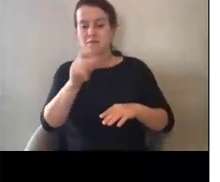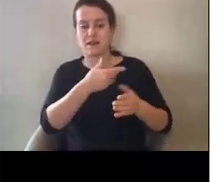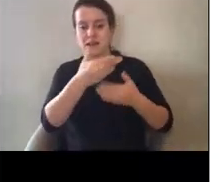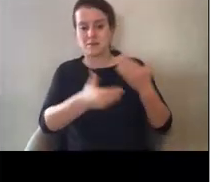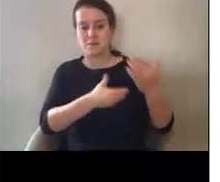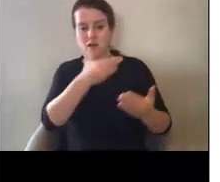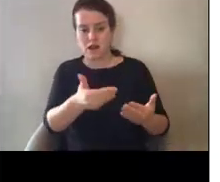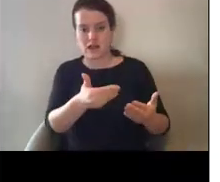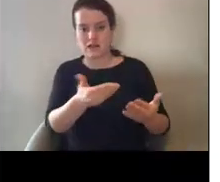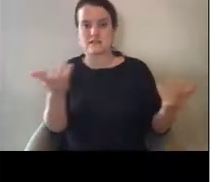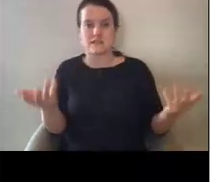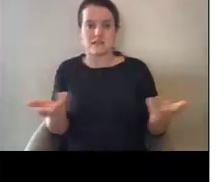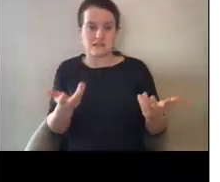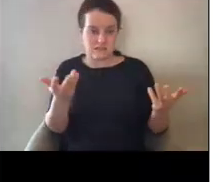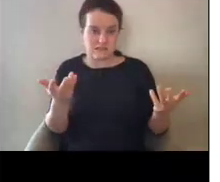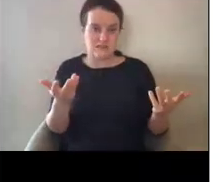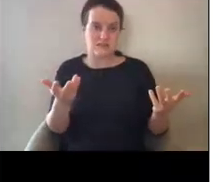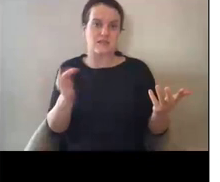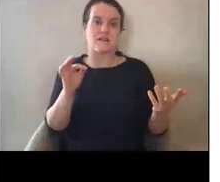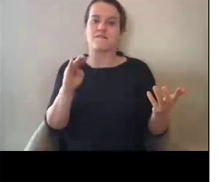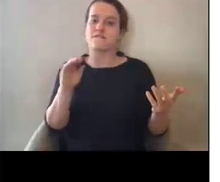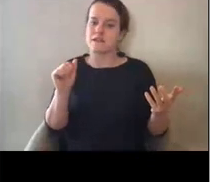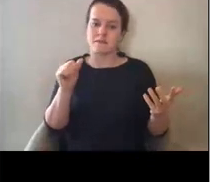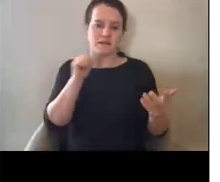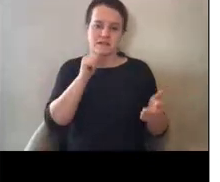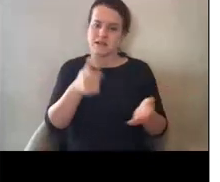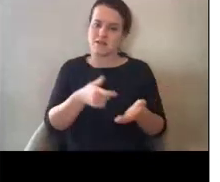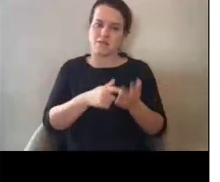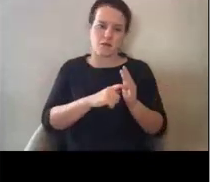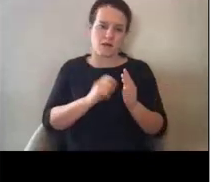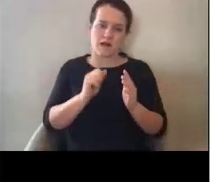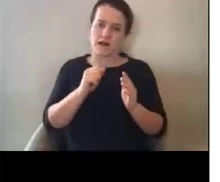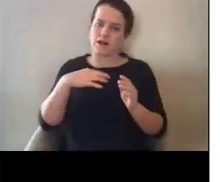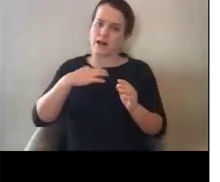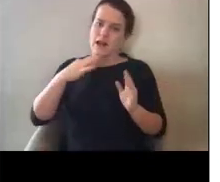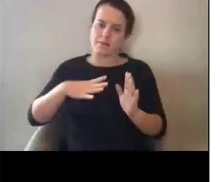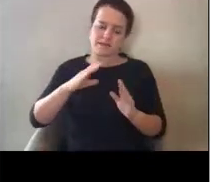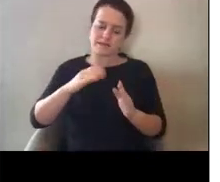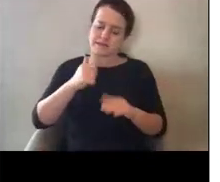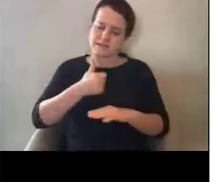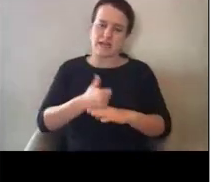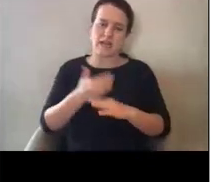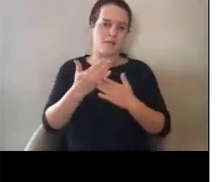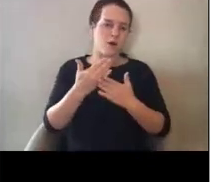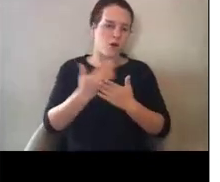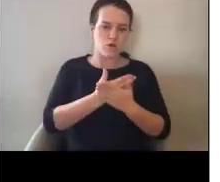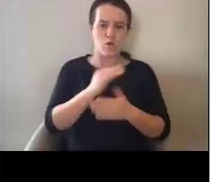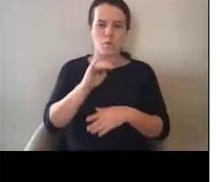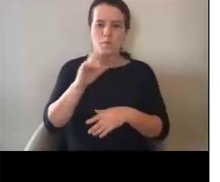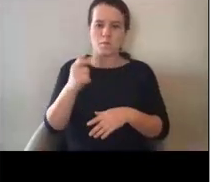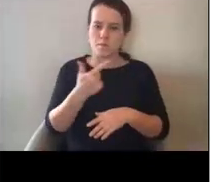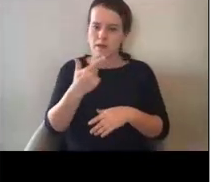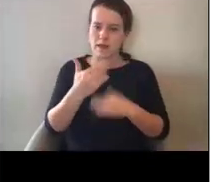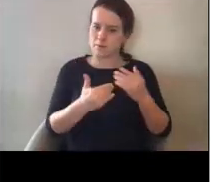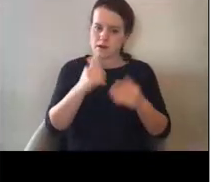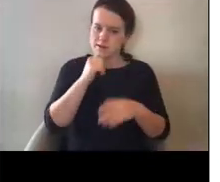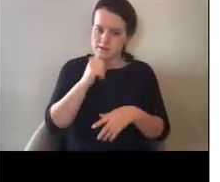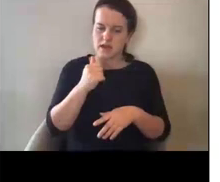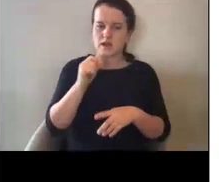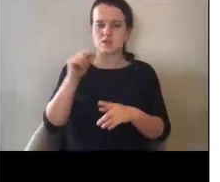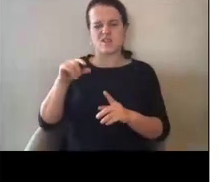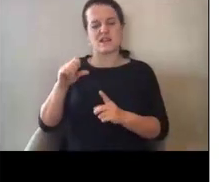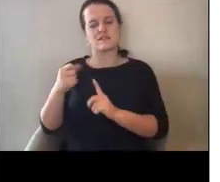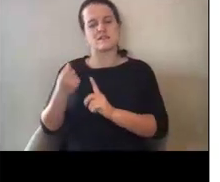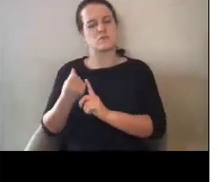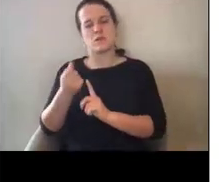um, FEMA is not requiring applicants to set up a new billing process. So in those situations, we would not